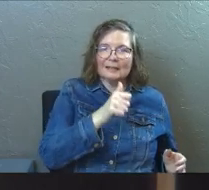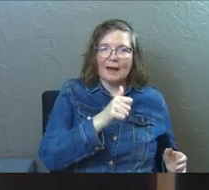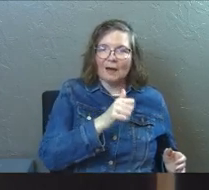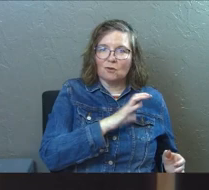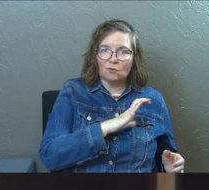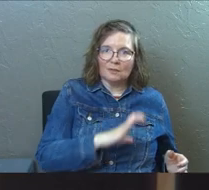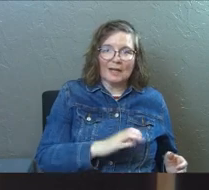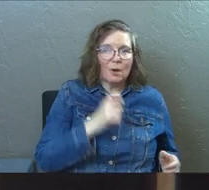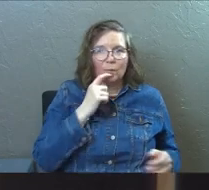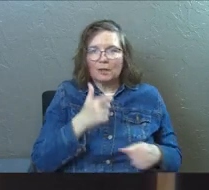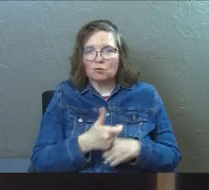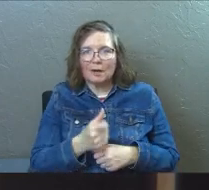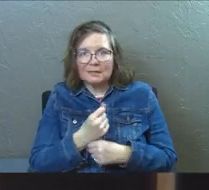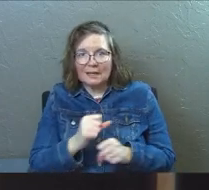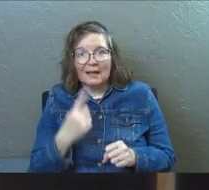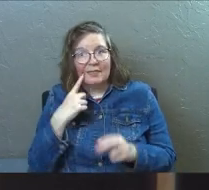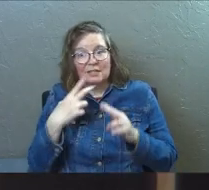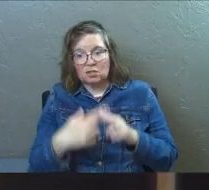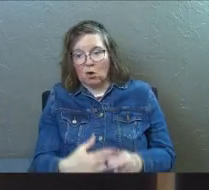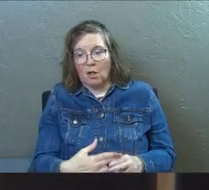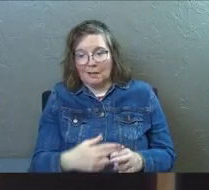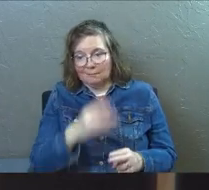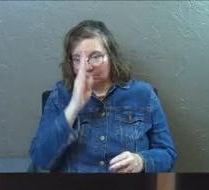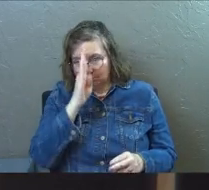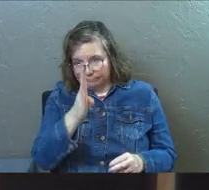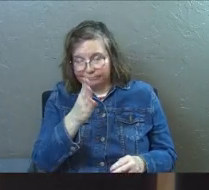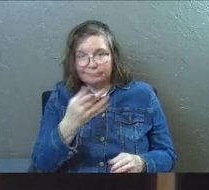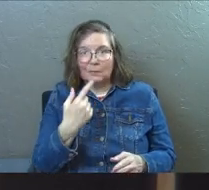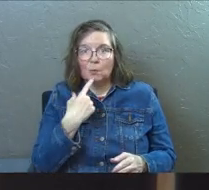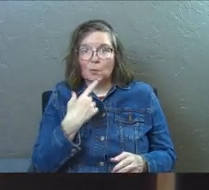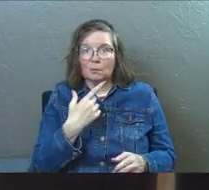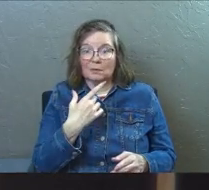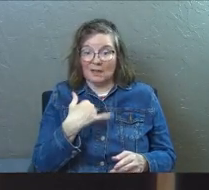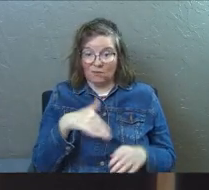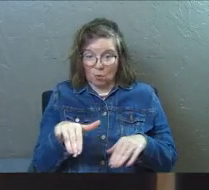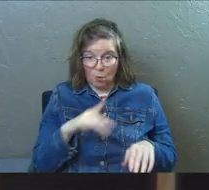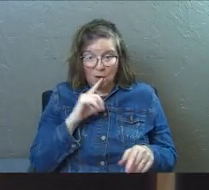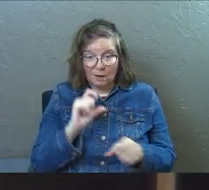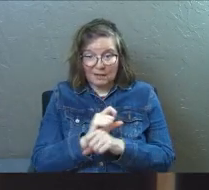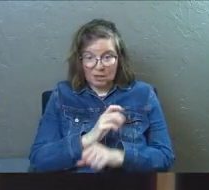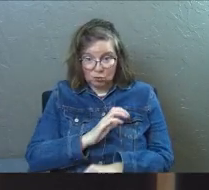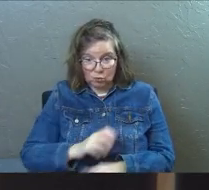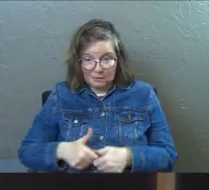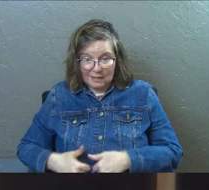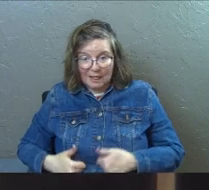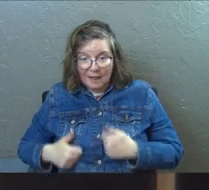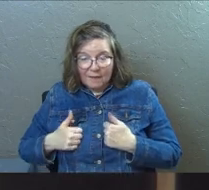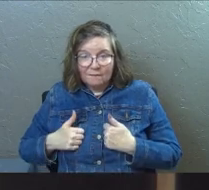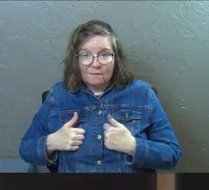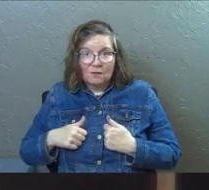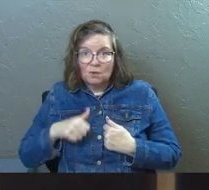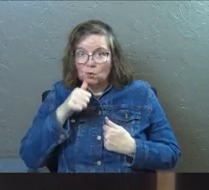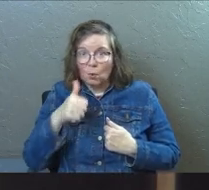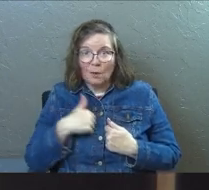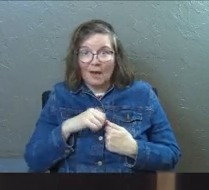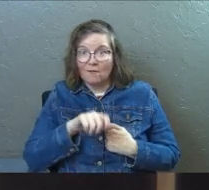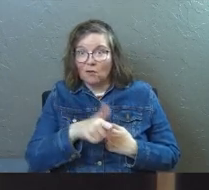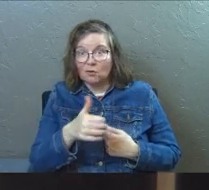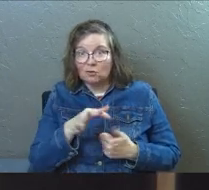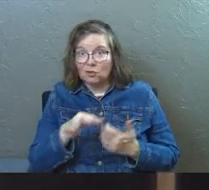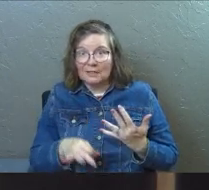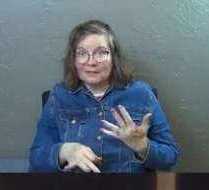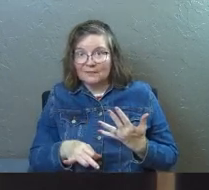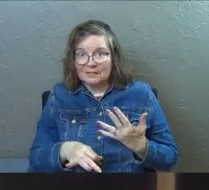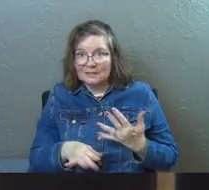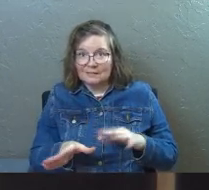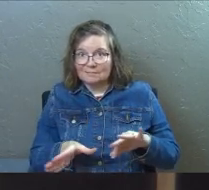salvation there. I think he's just calling a spade a spade. If you're going to walk the actual Christian life, you don't have alternatives to